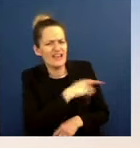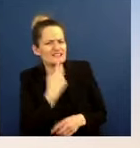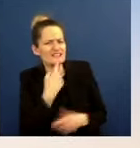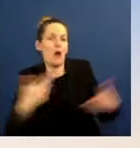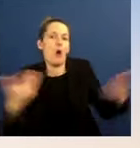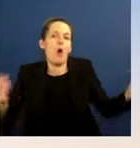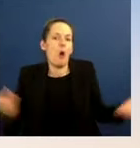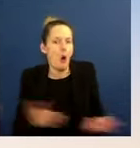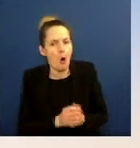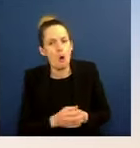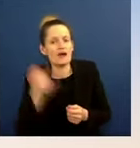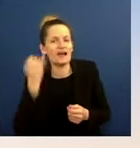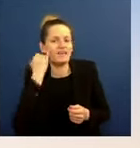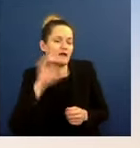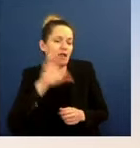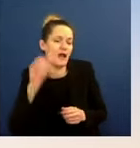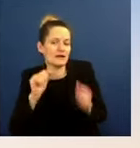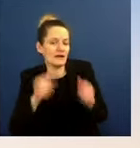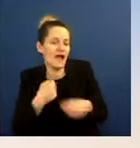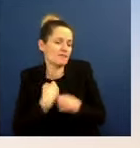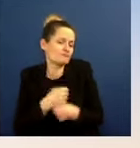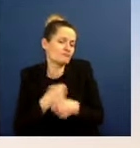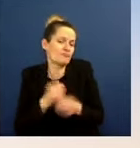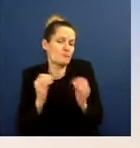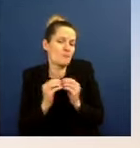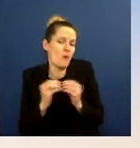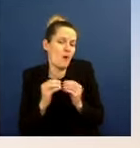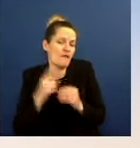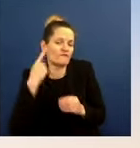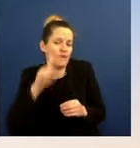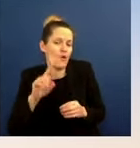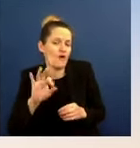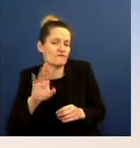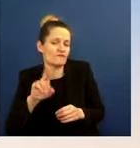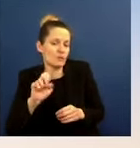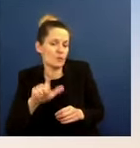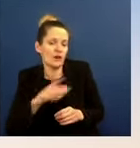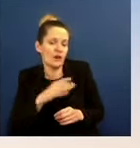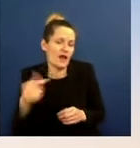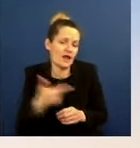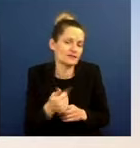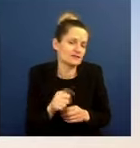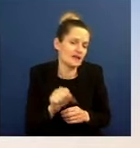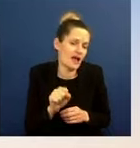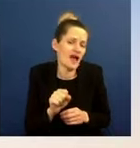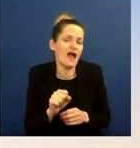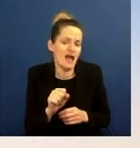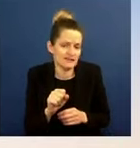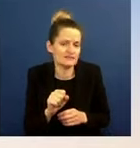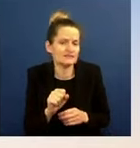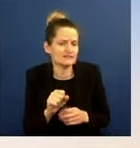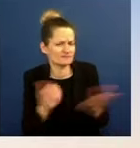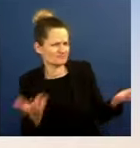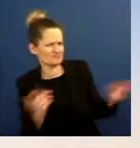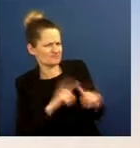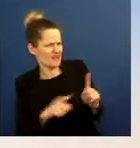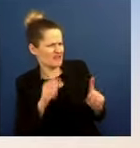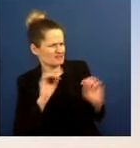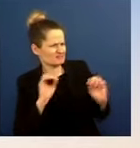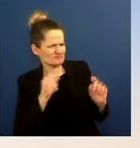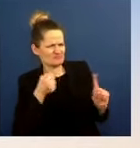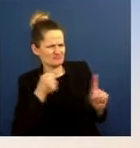and, two, doesn't fit in with the overall approach that this administration is taking. So what do you say to